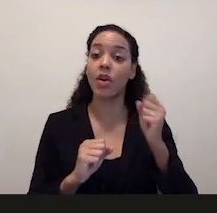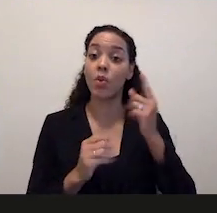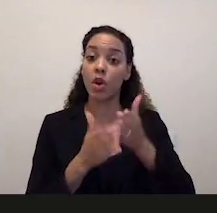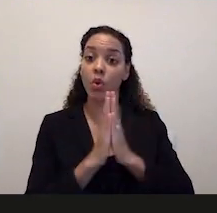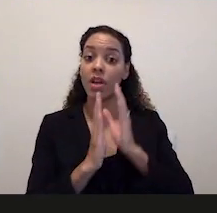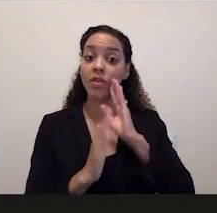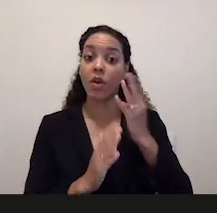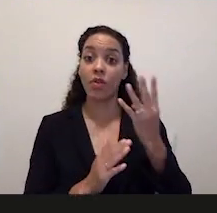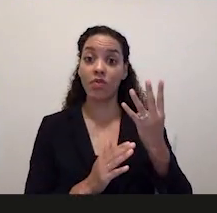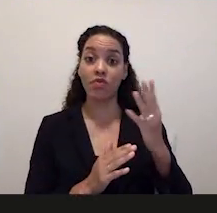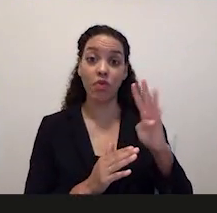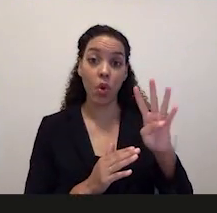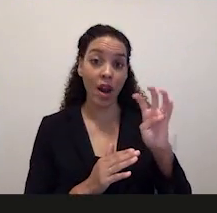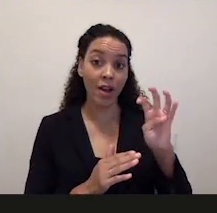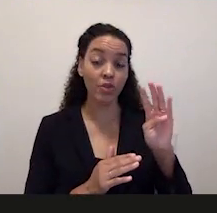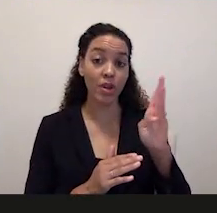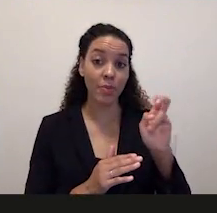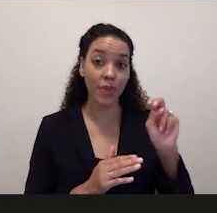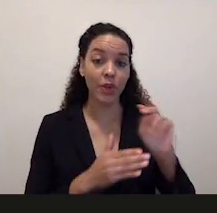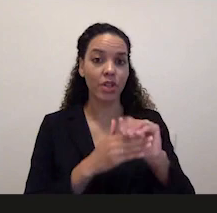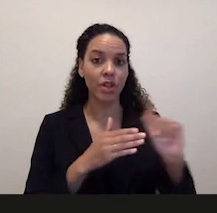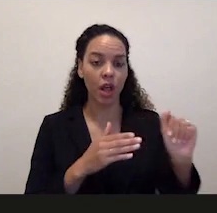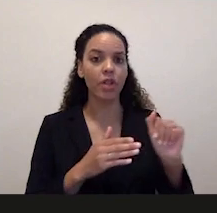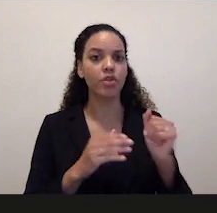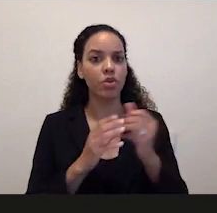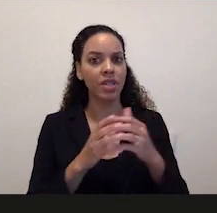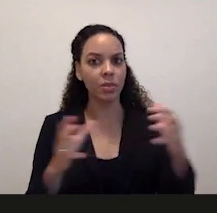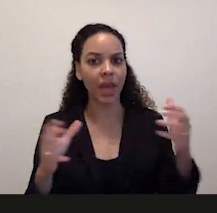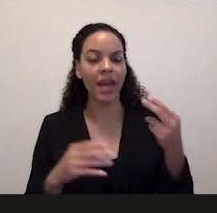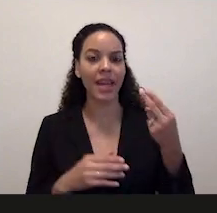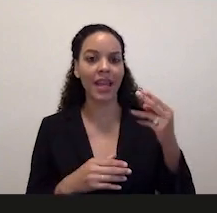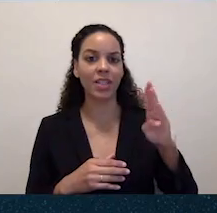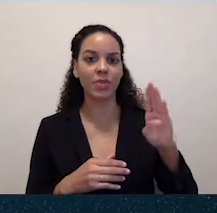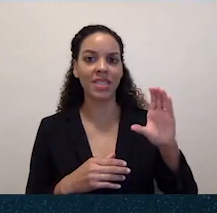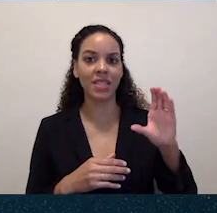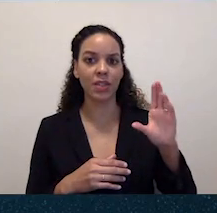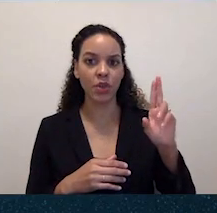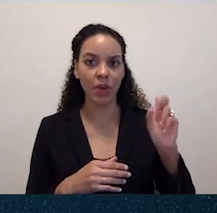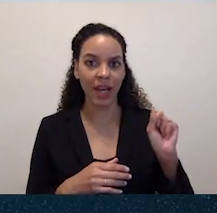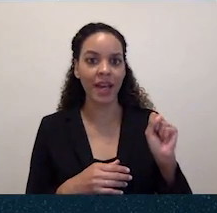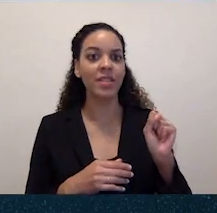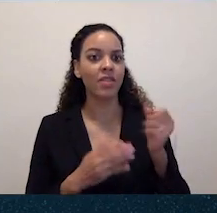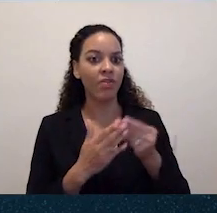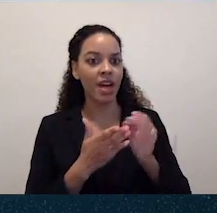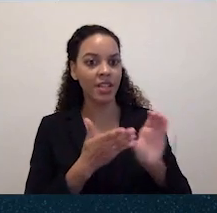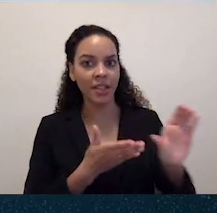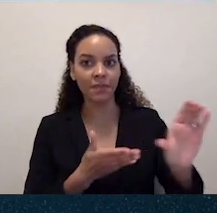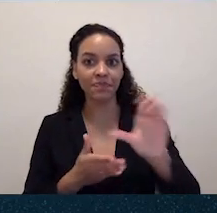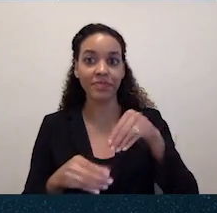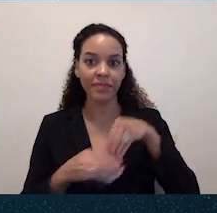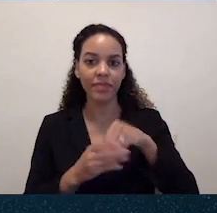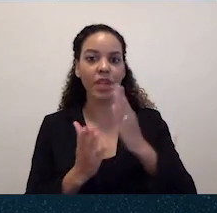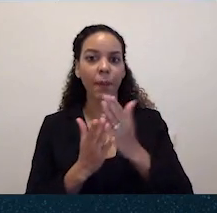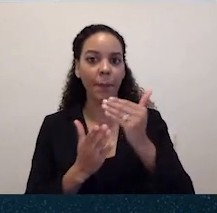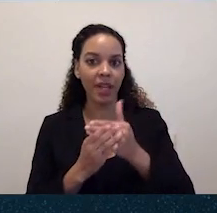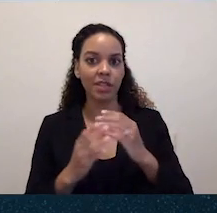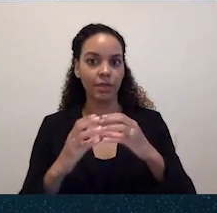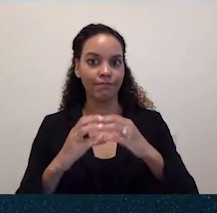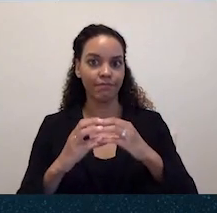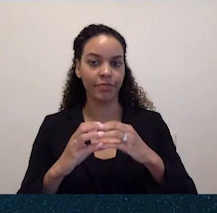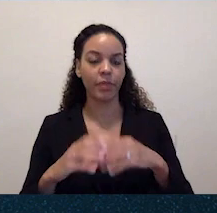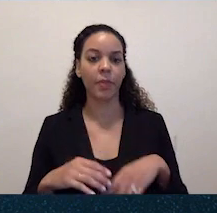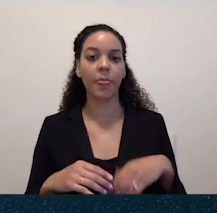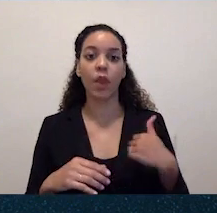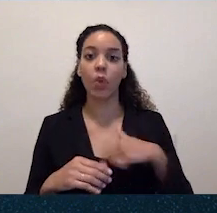expand and improve Medicaid HCBS funding in this budget package. We have an opportunity now to invest in